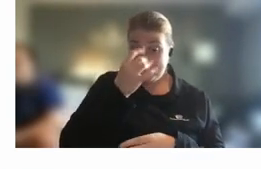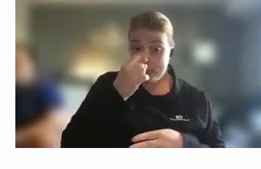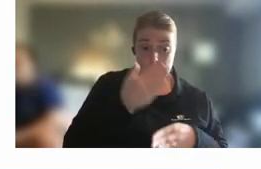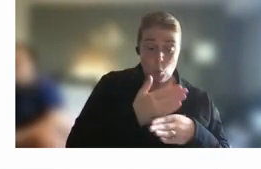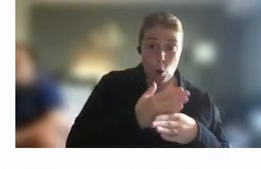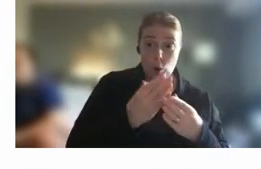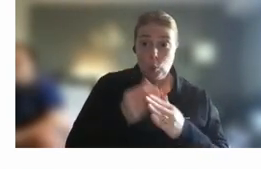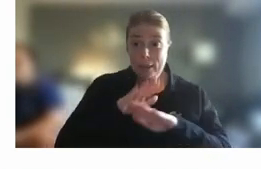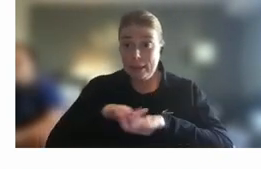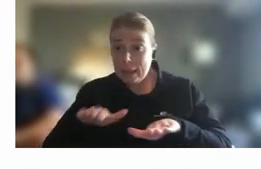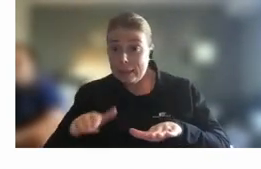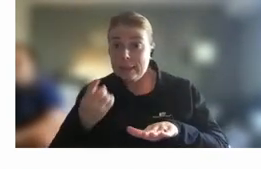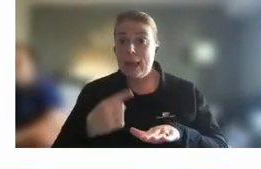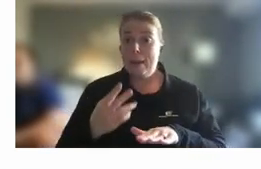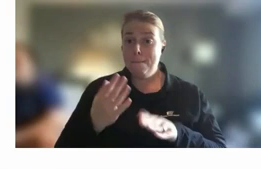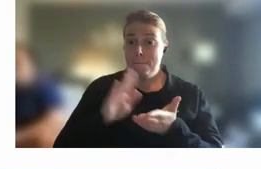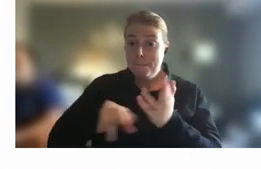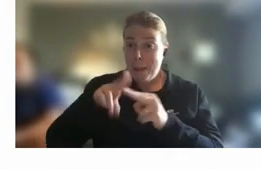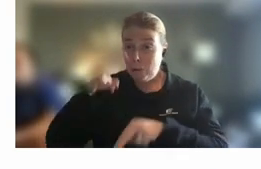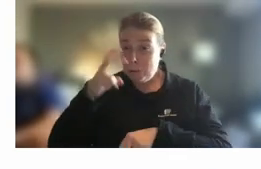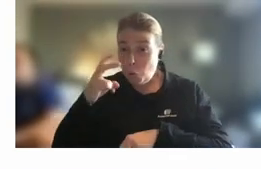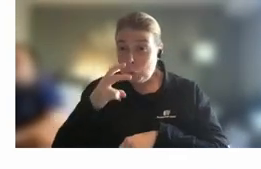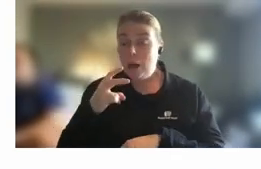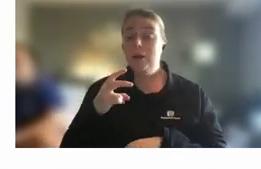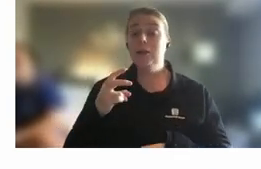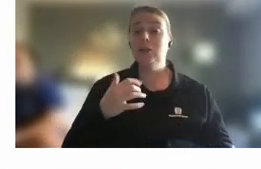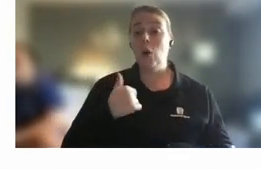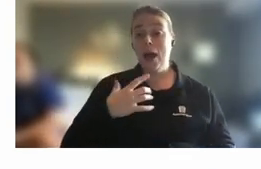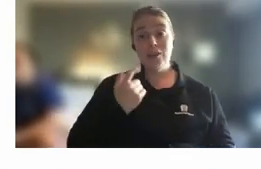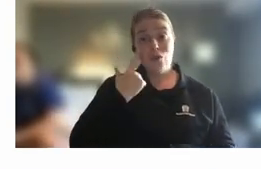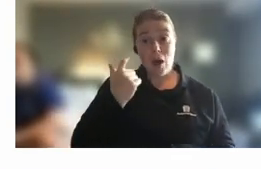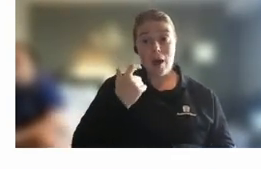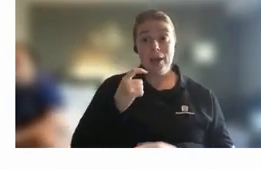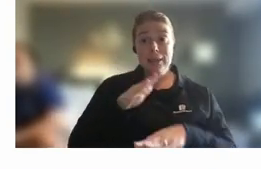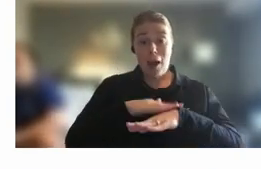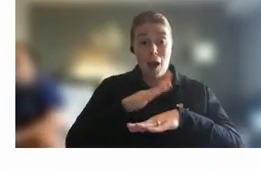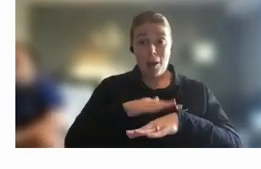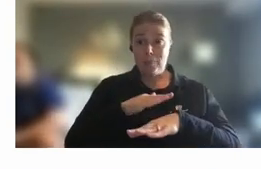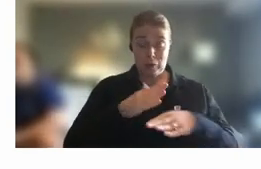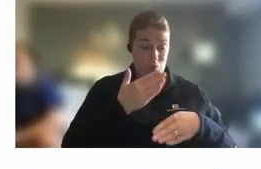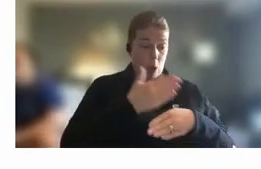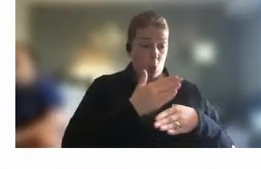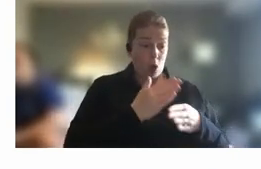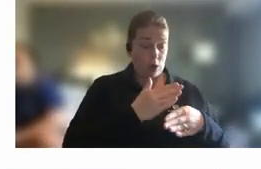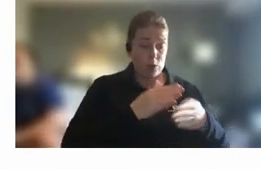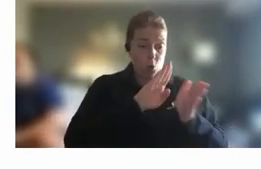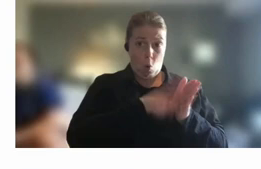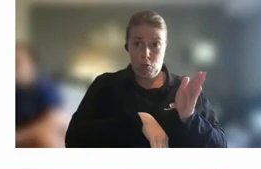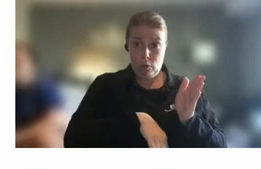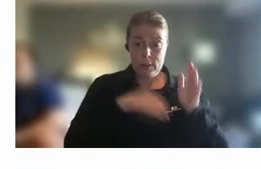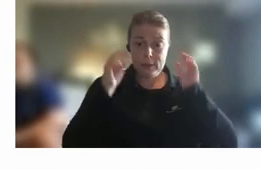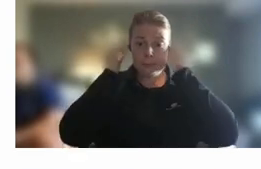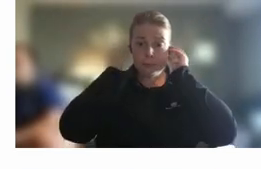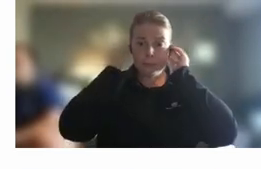but where i so i knew i had to find a certain amount of time um to cut from my workload i didn't want to um